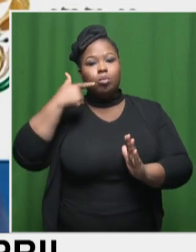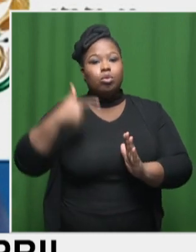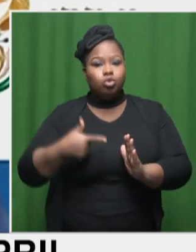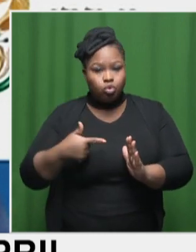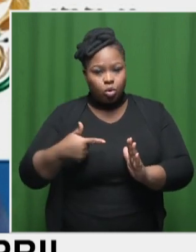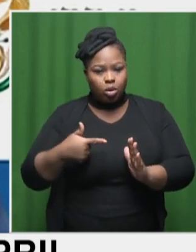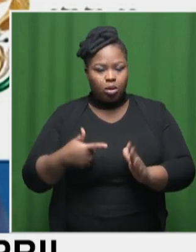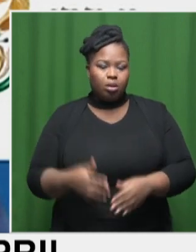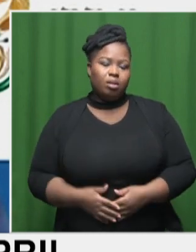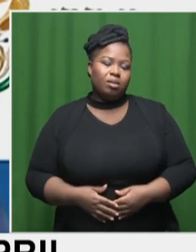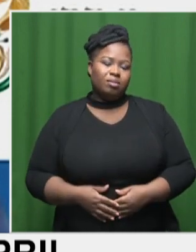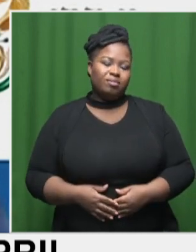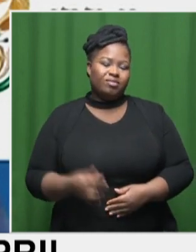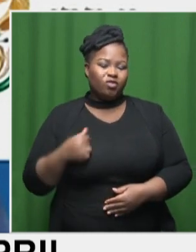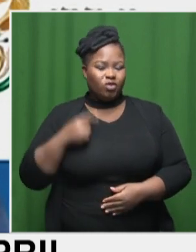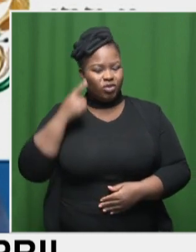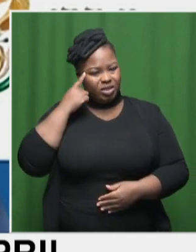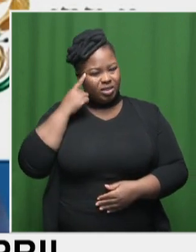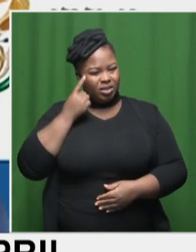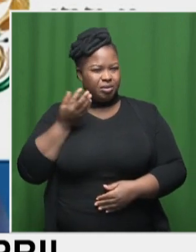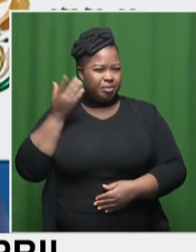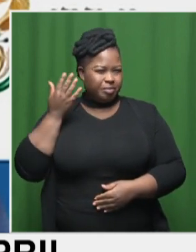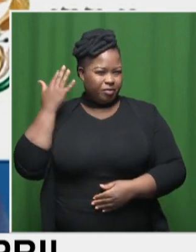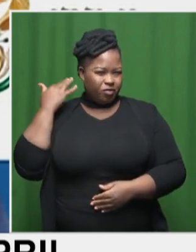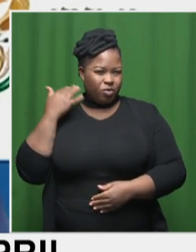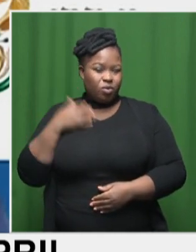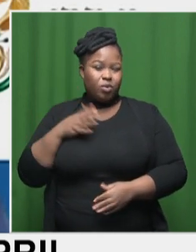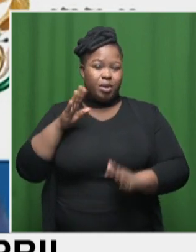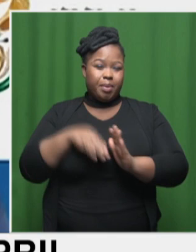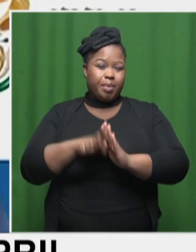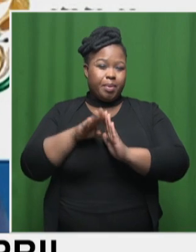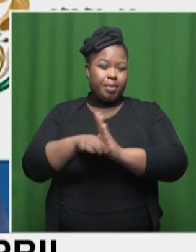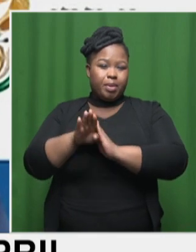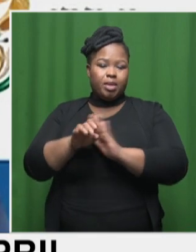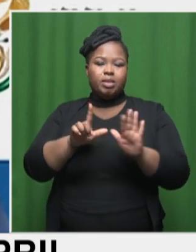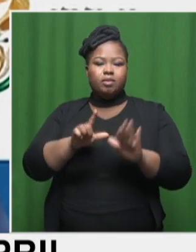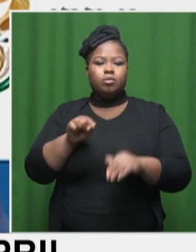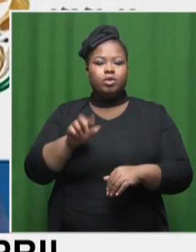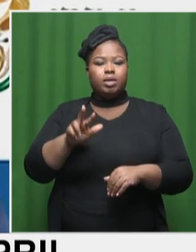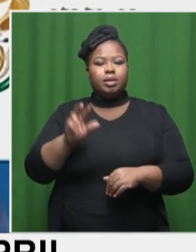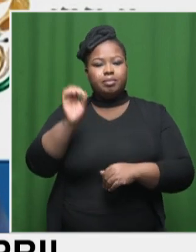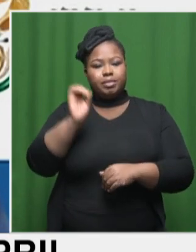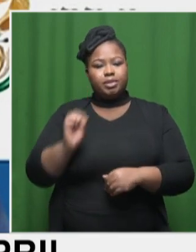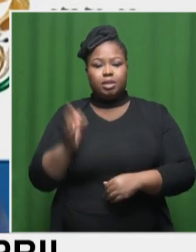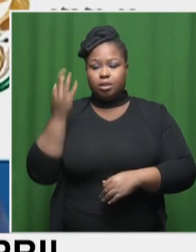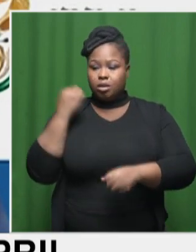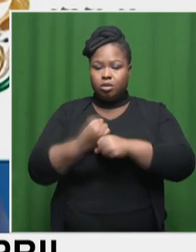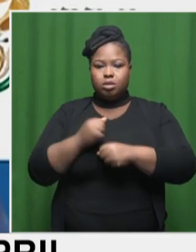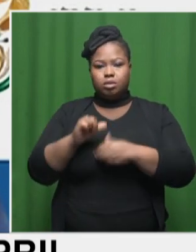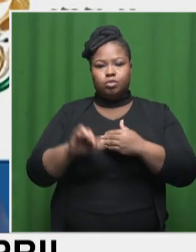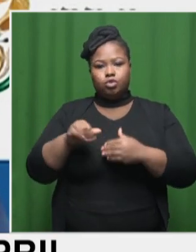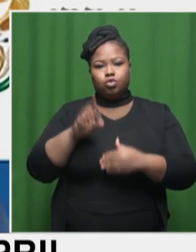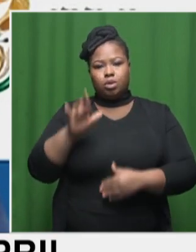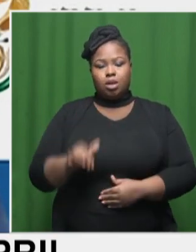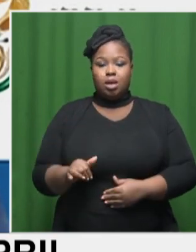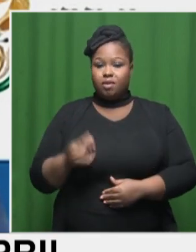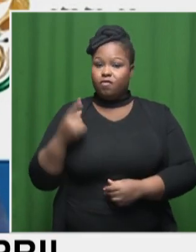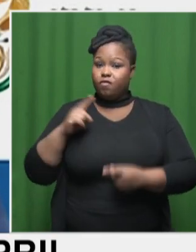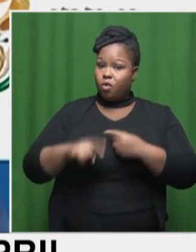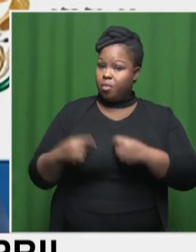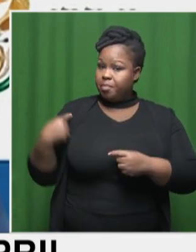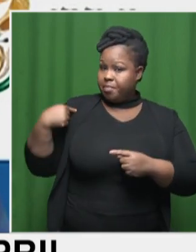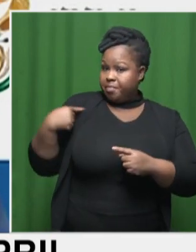So if we just think back, we peaked with inflation at 7.8 percent in July last year. And at that point,